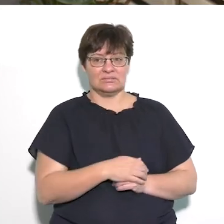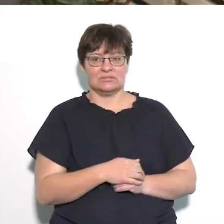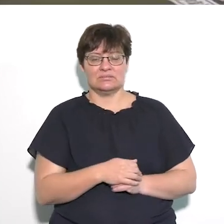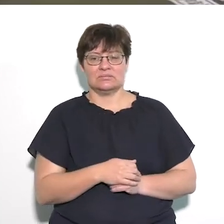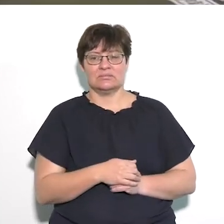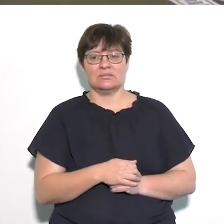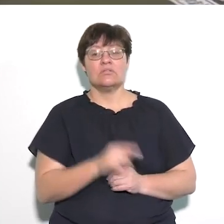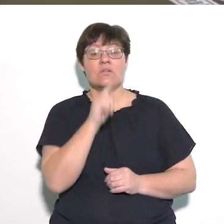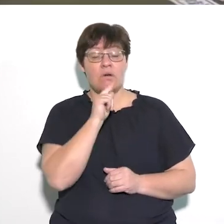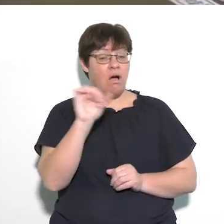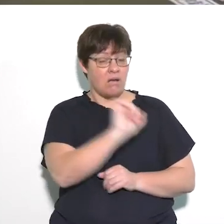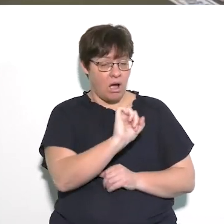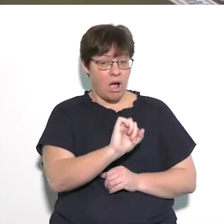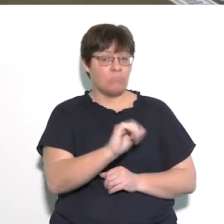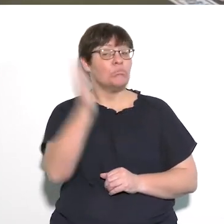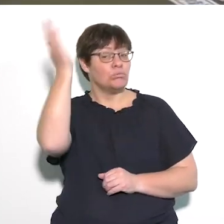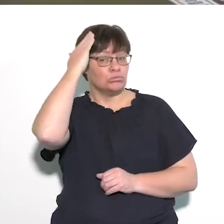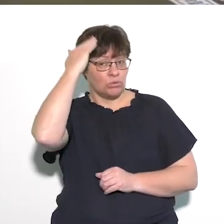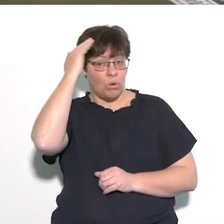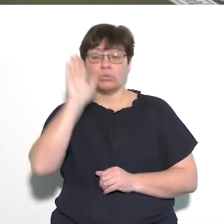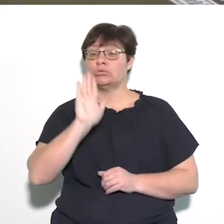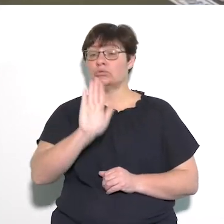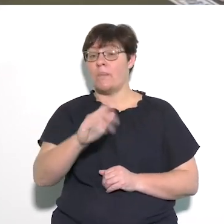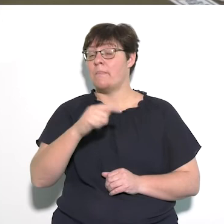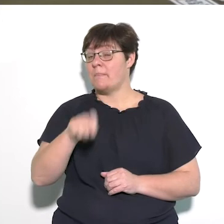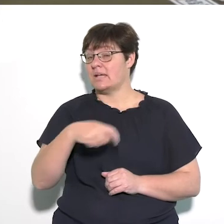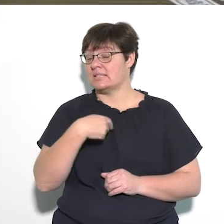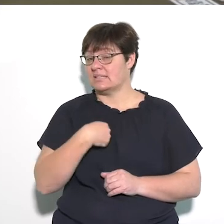so that this car knows it needs to stop.